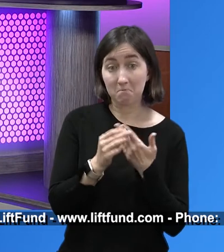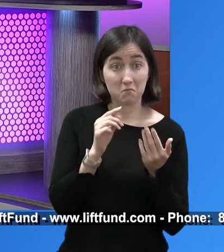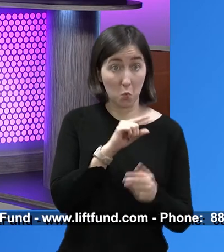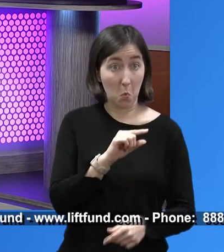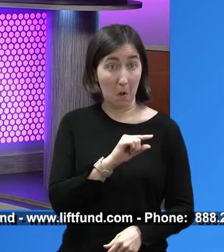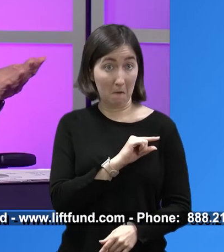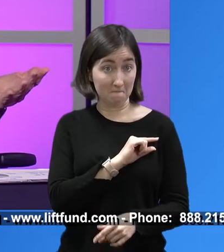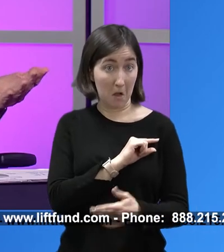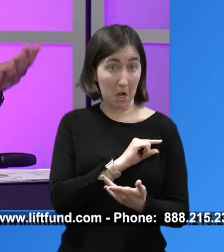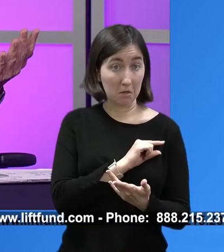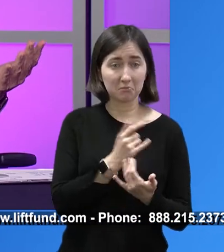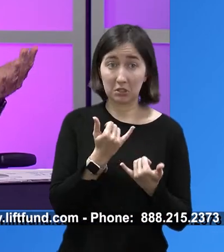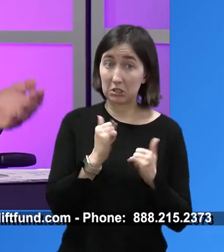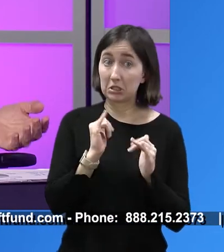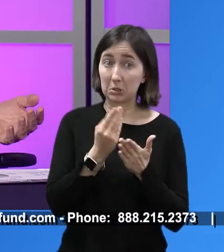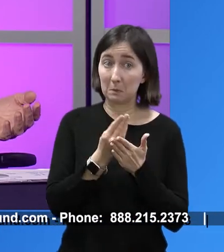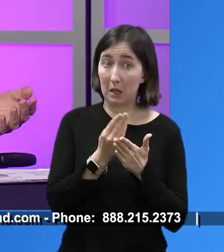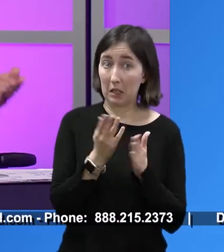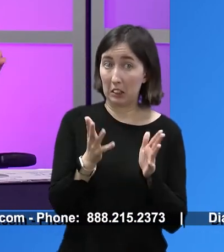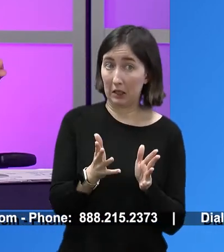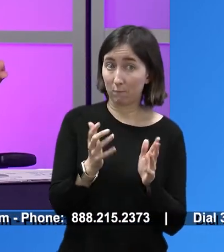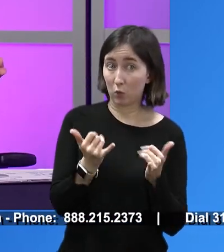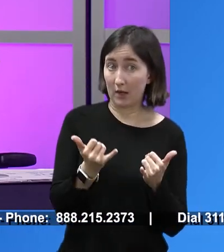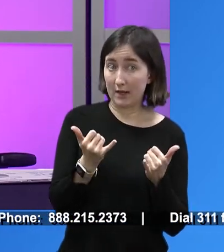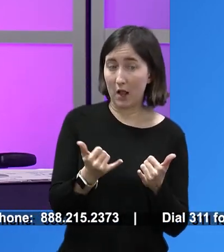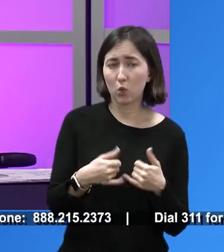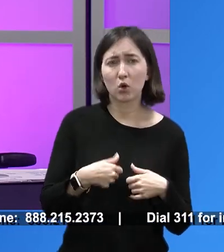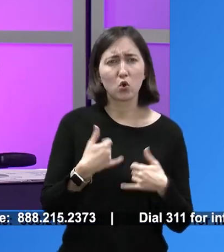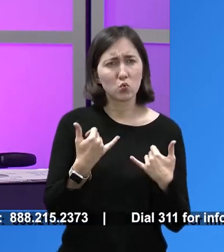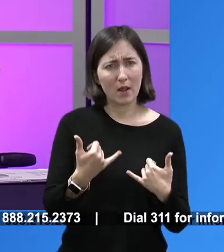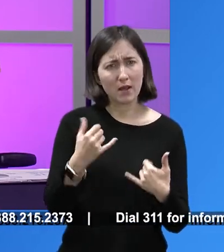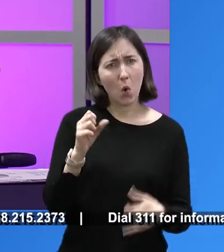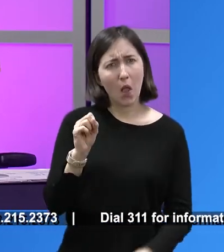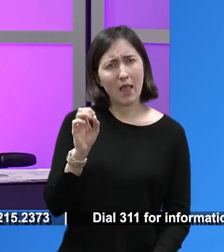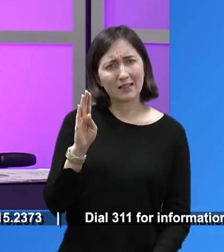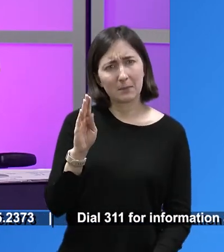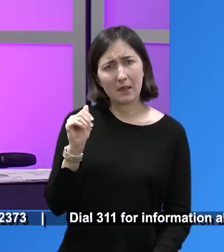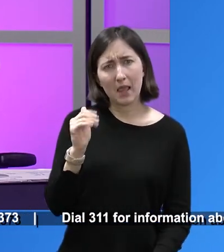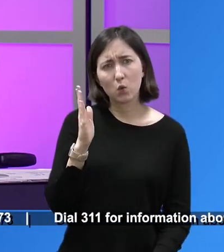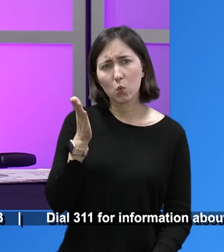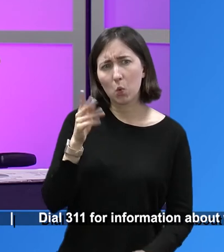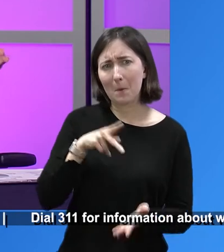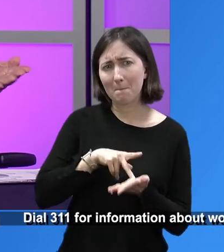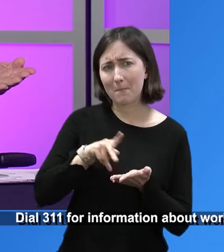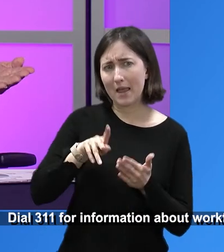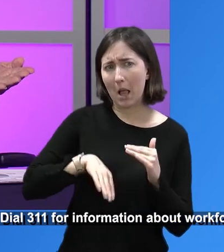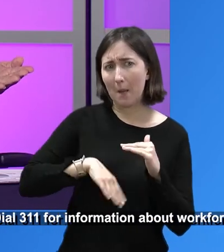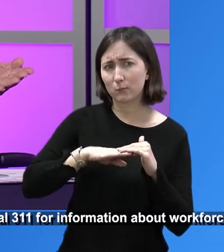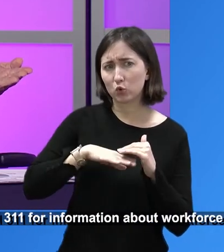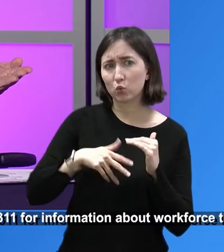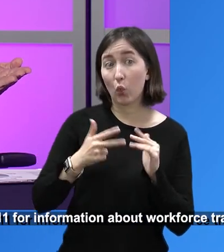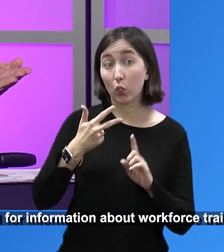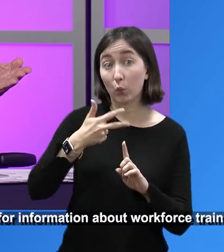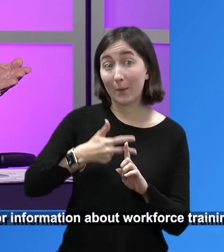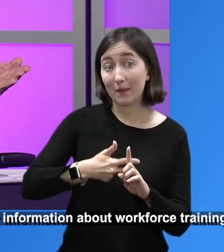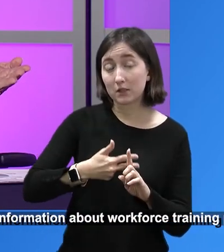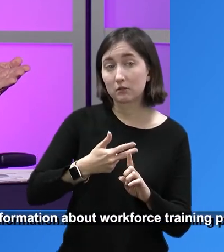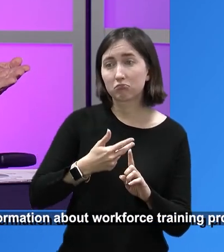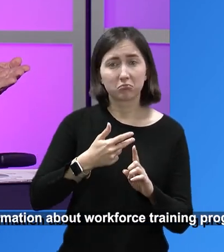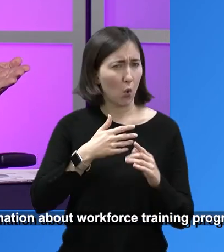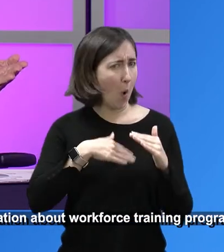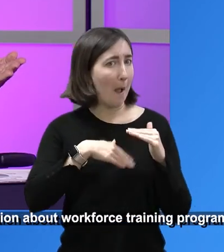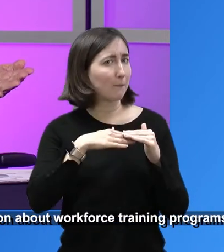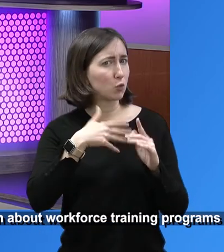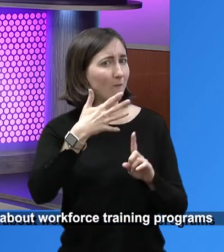qualify and there's still funding left, we're going to see that. But right now SBA will pay up to three months, I believe. It's actually